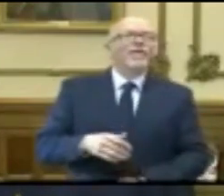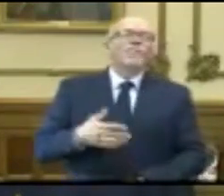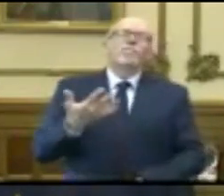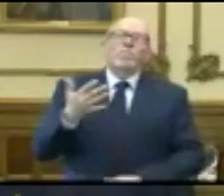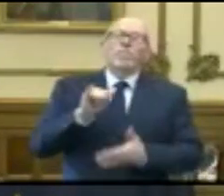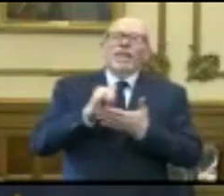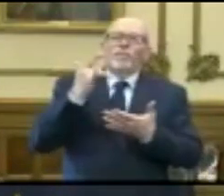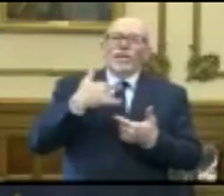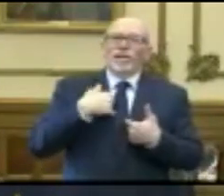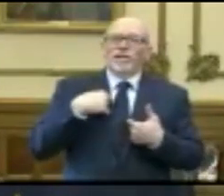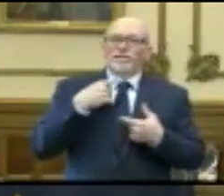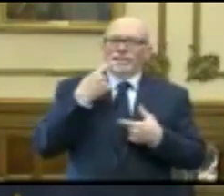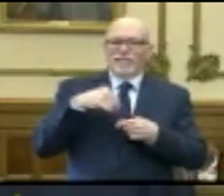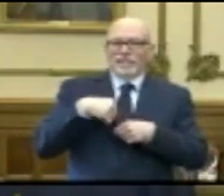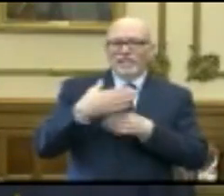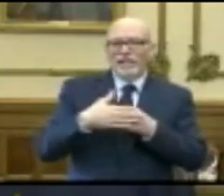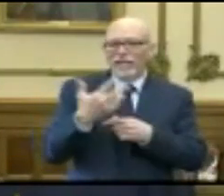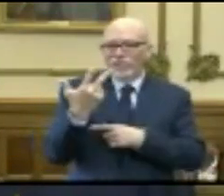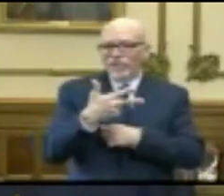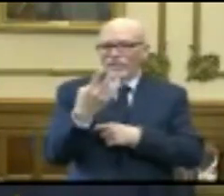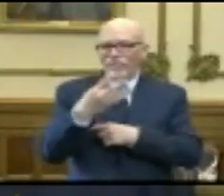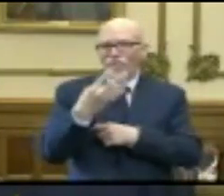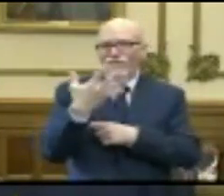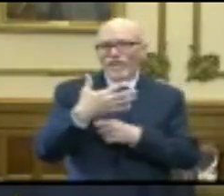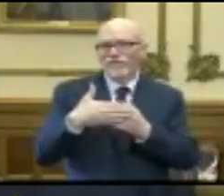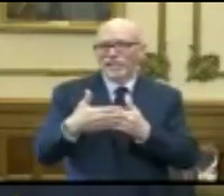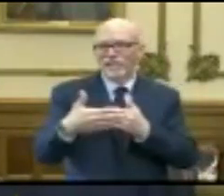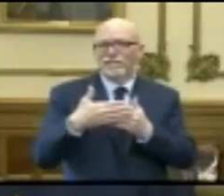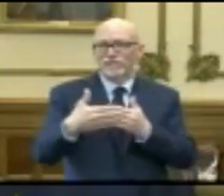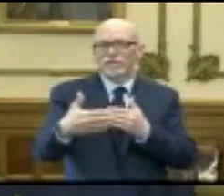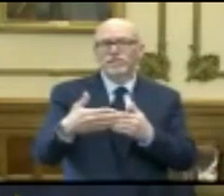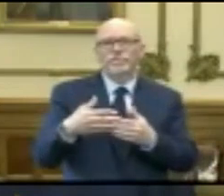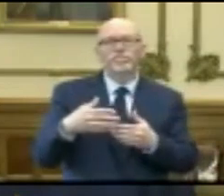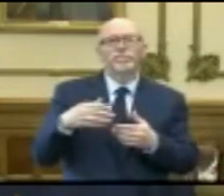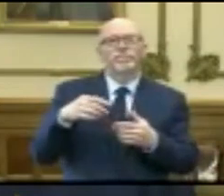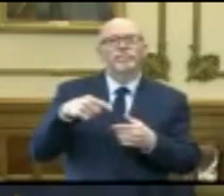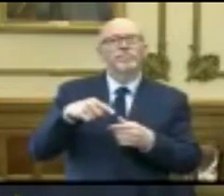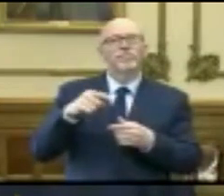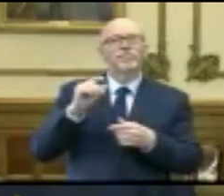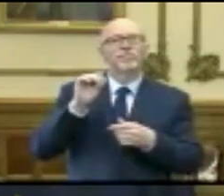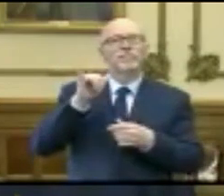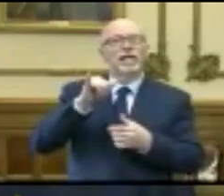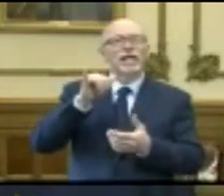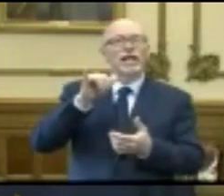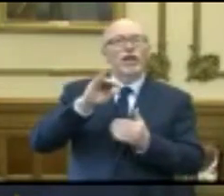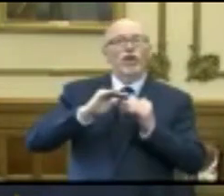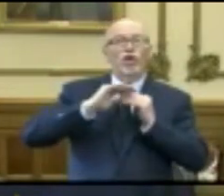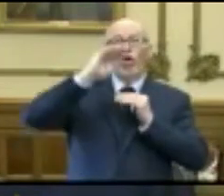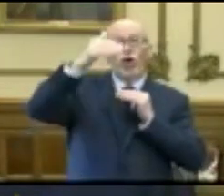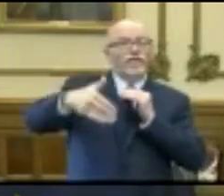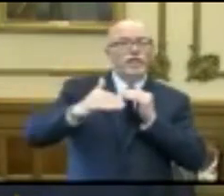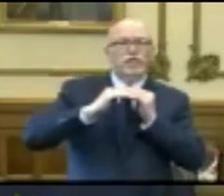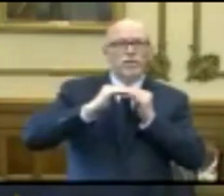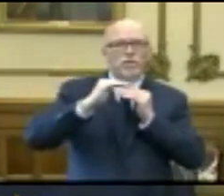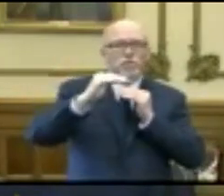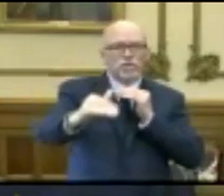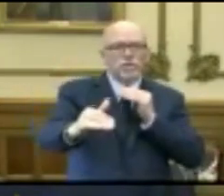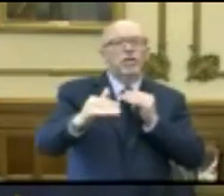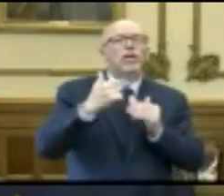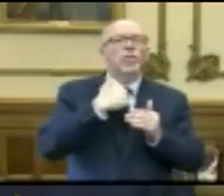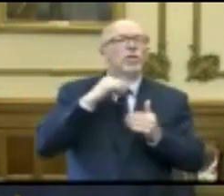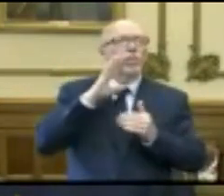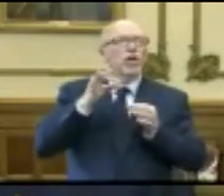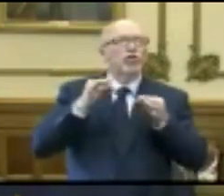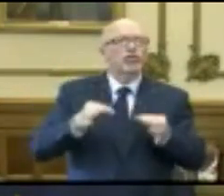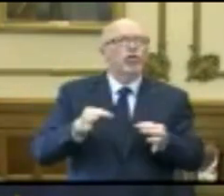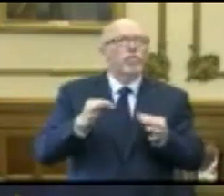That's why I've said over the next three, four, five days that the suppression of the curve, we are determining